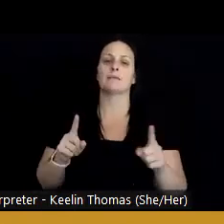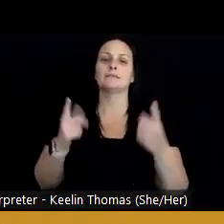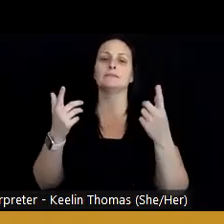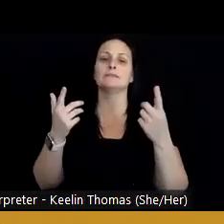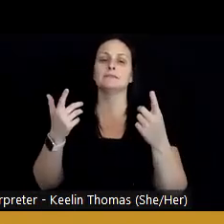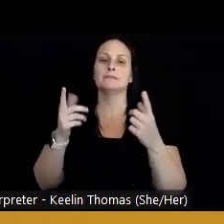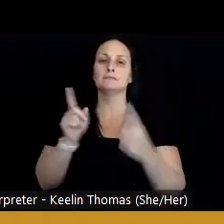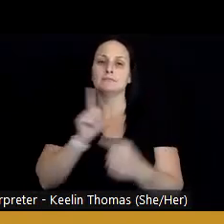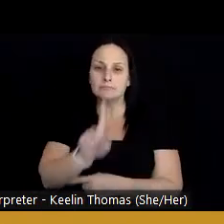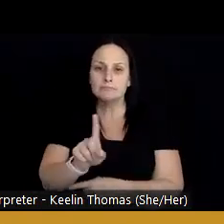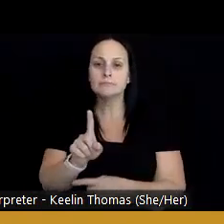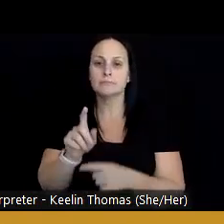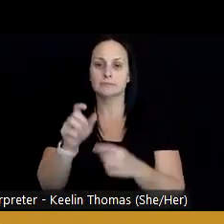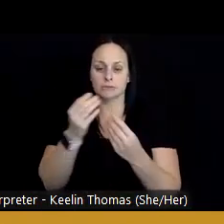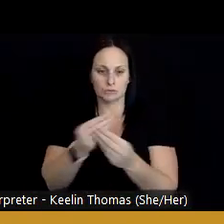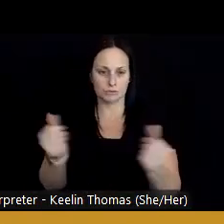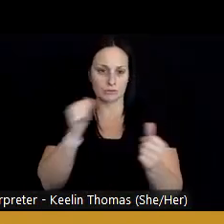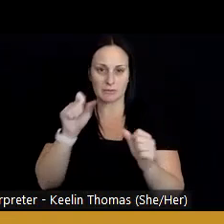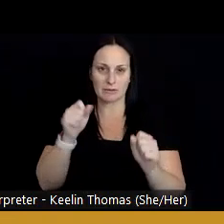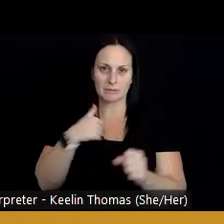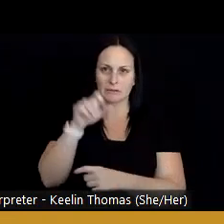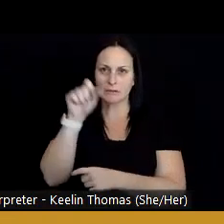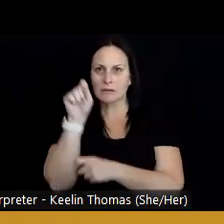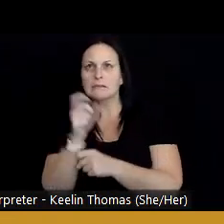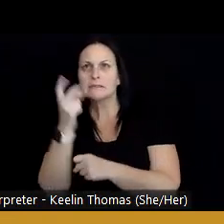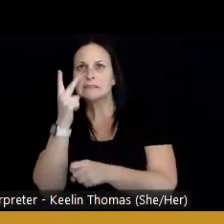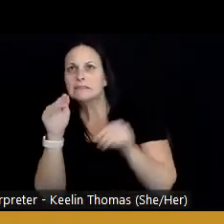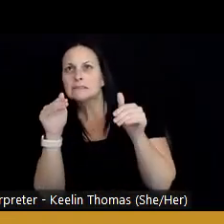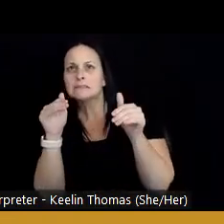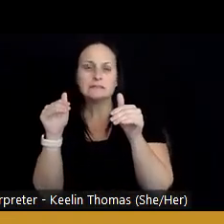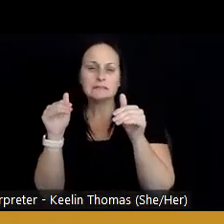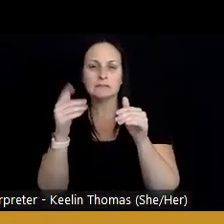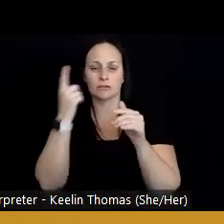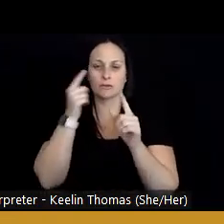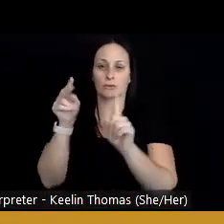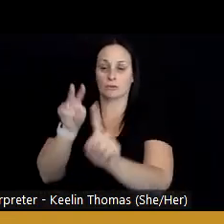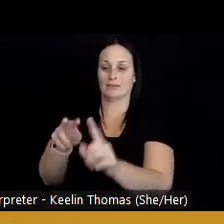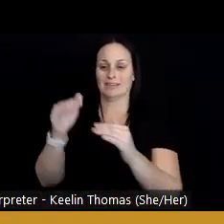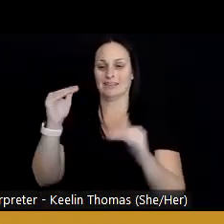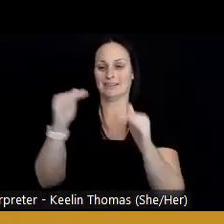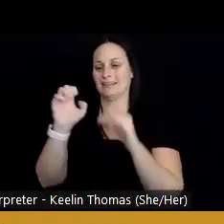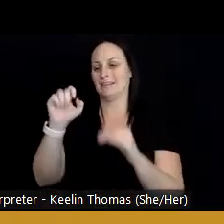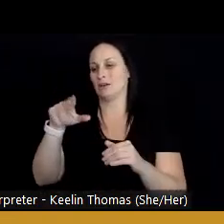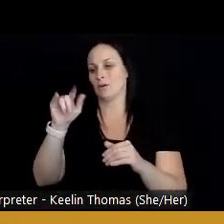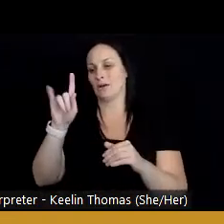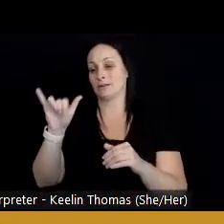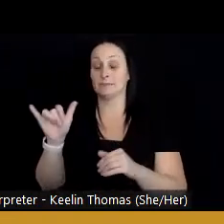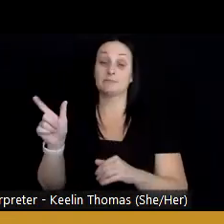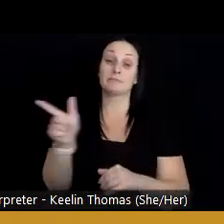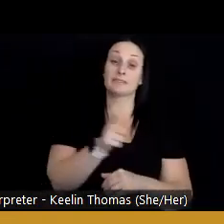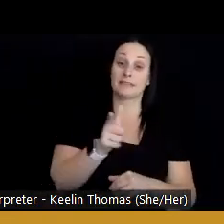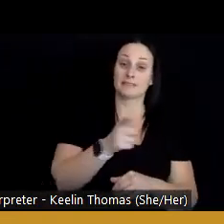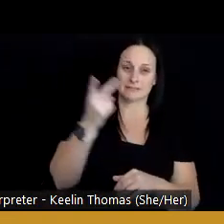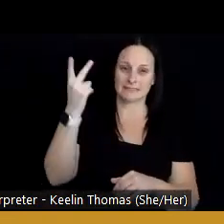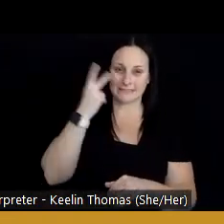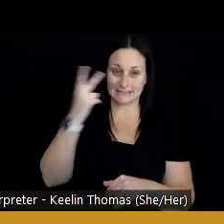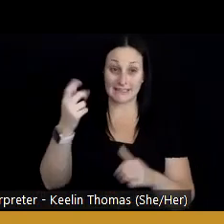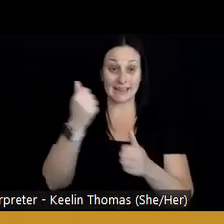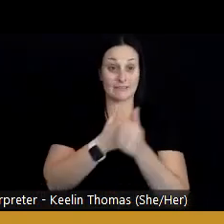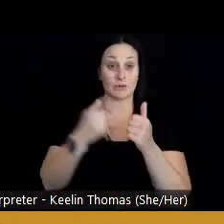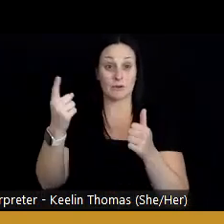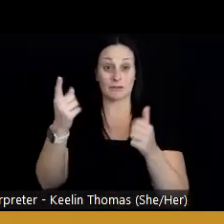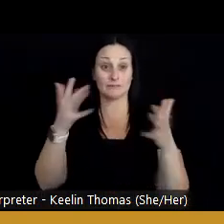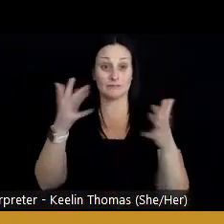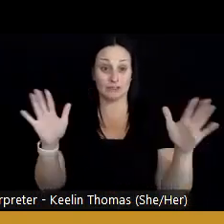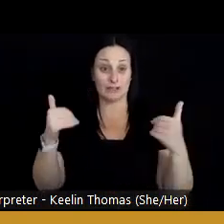the solution of not being able to see the match through a lens of equality. So on the far left of the screen, you see that everyone's been